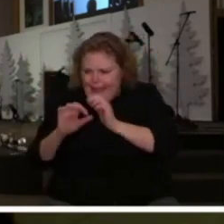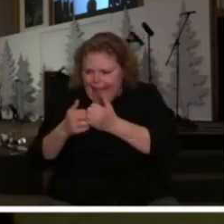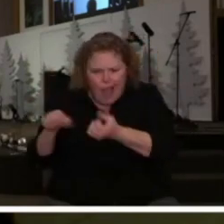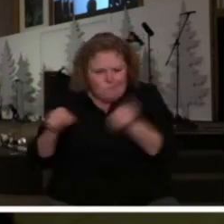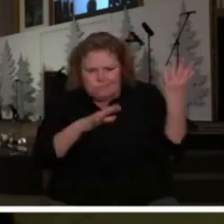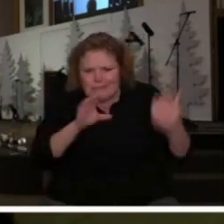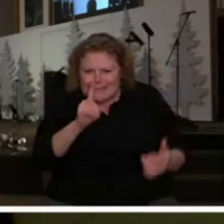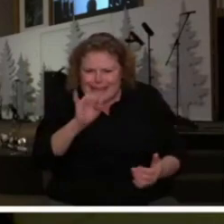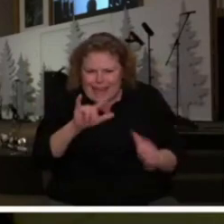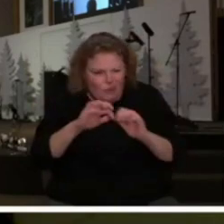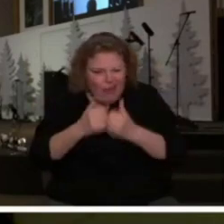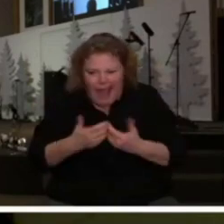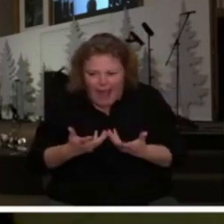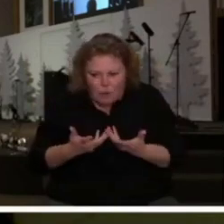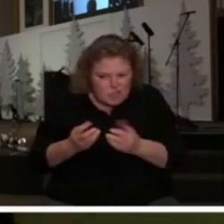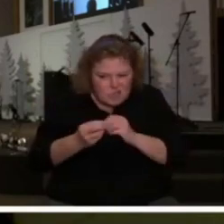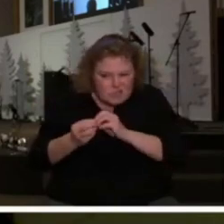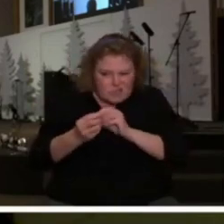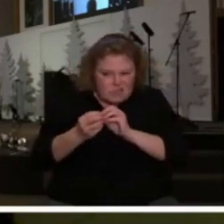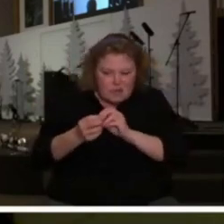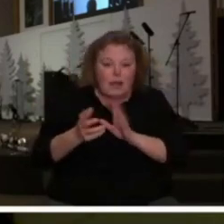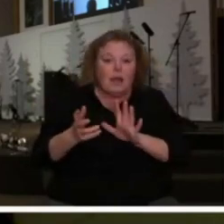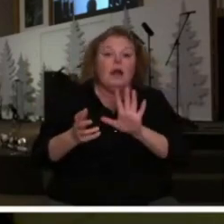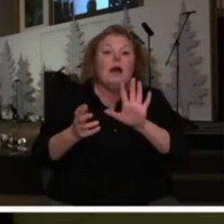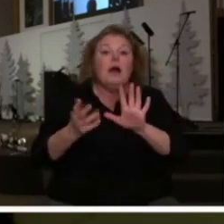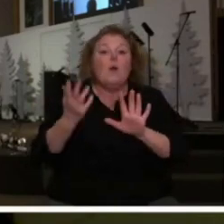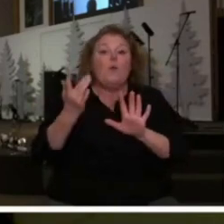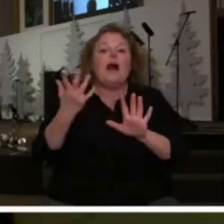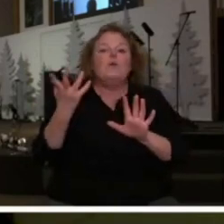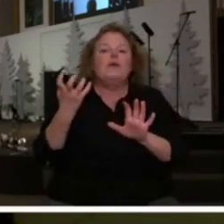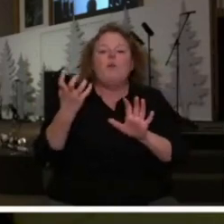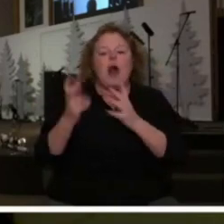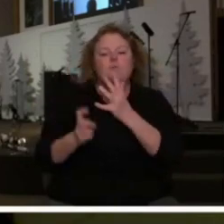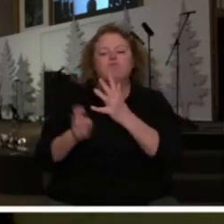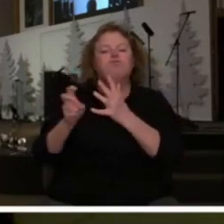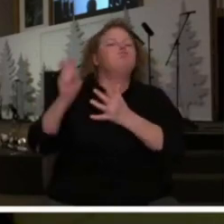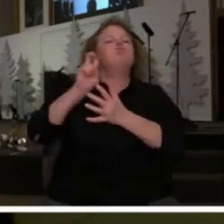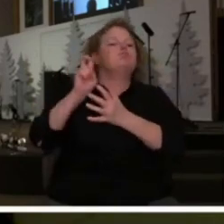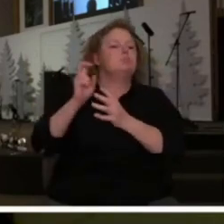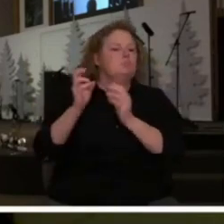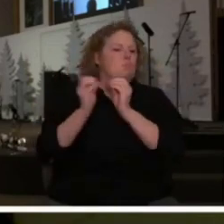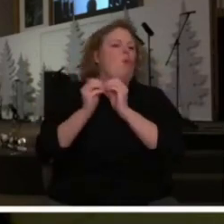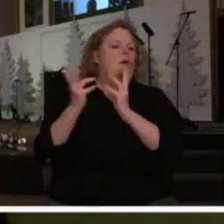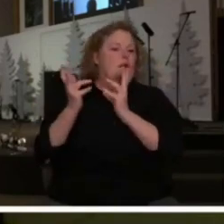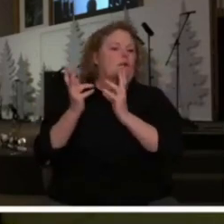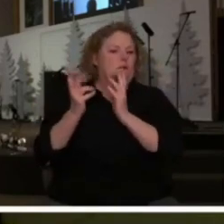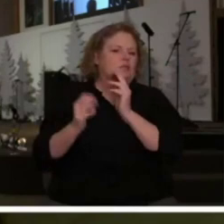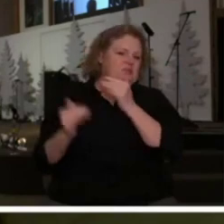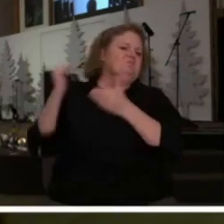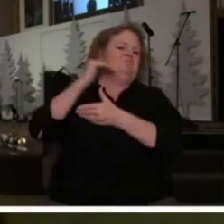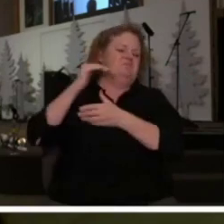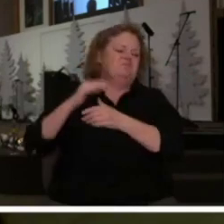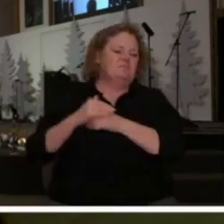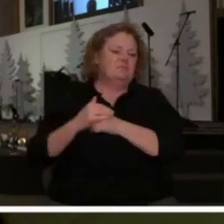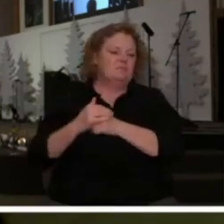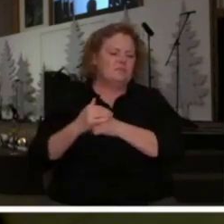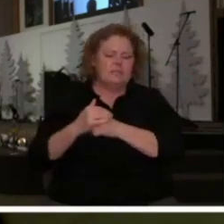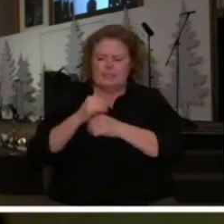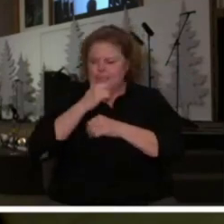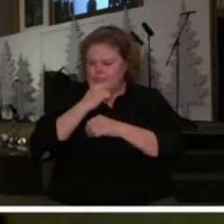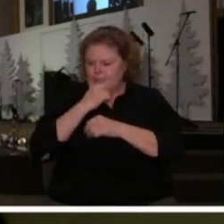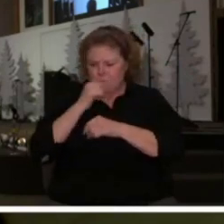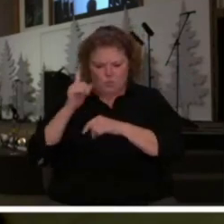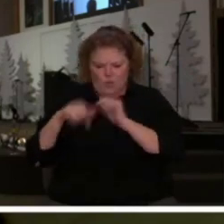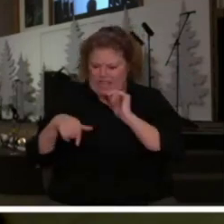rid of this man so that we can have better positions and as the discussion went along they said we can't we